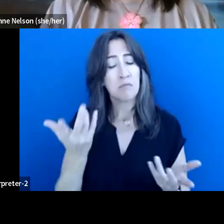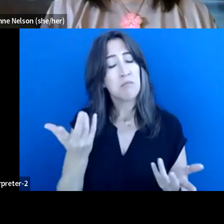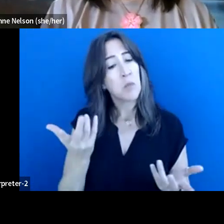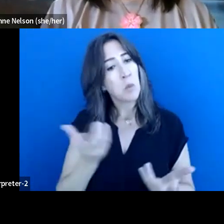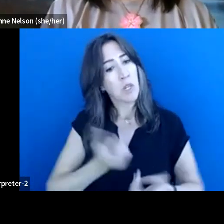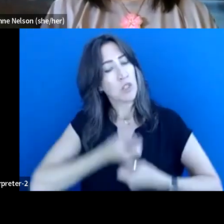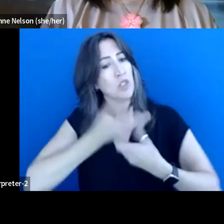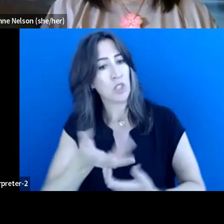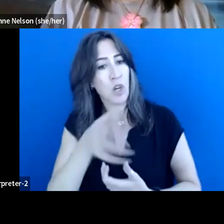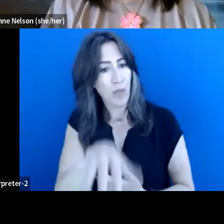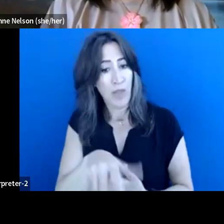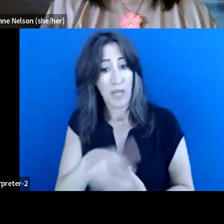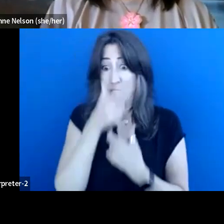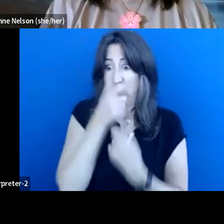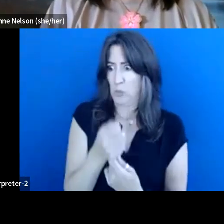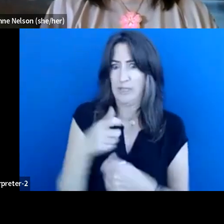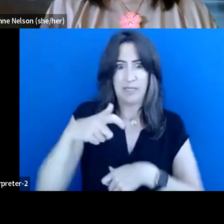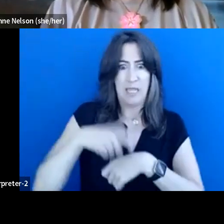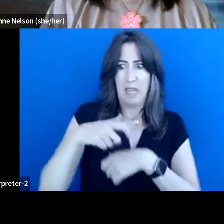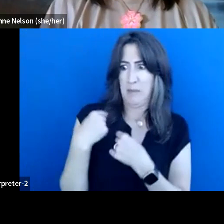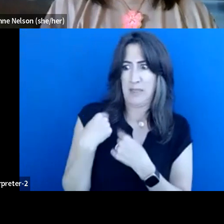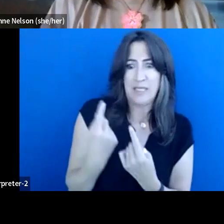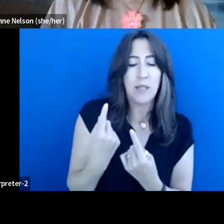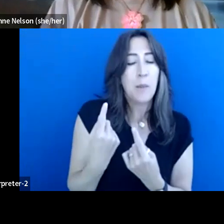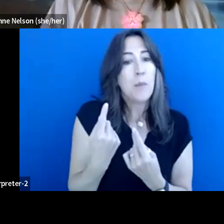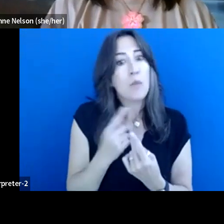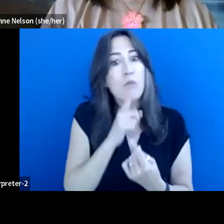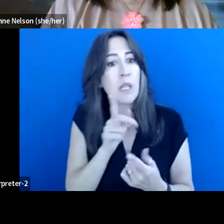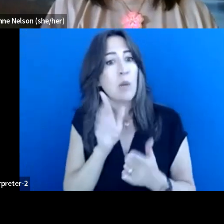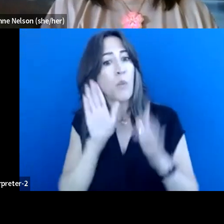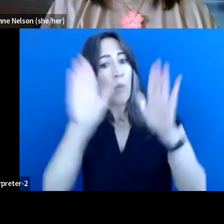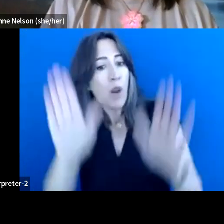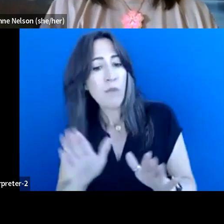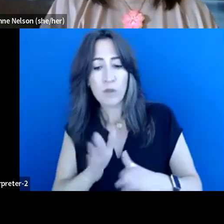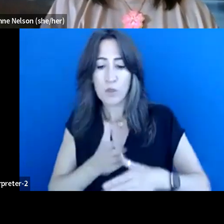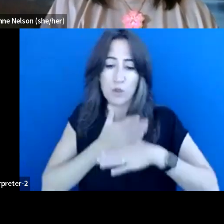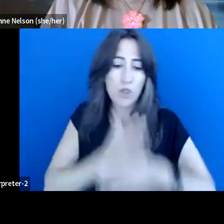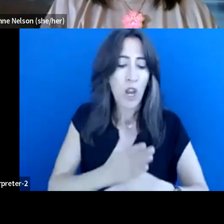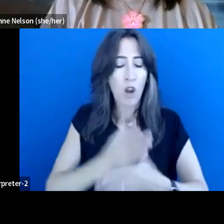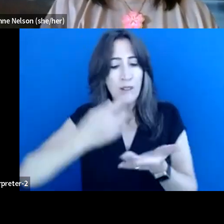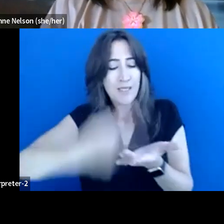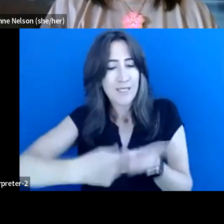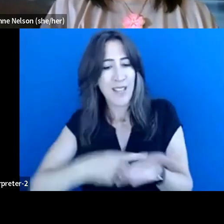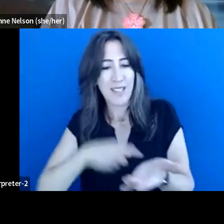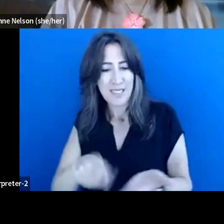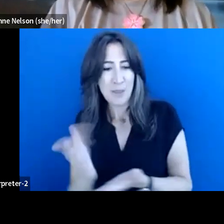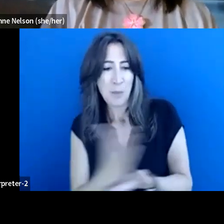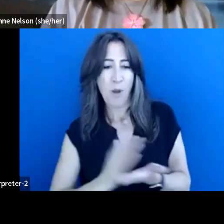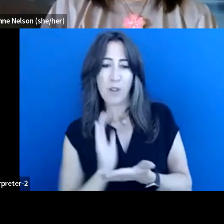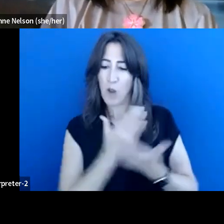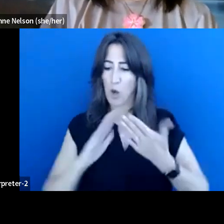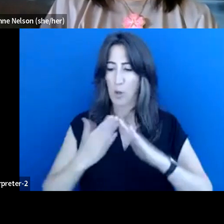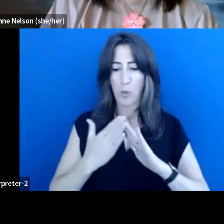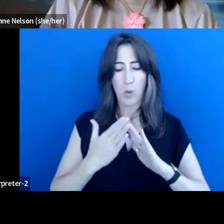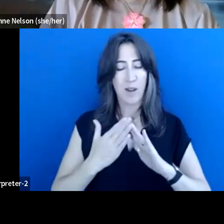great time to be able to talk about these amazing components of our community. And we don't just look at it as ocean,